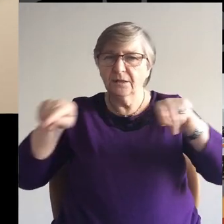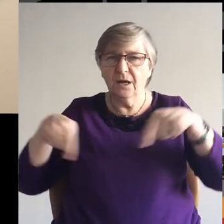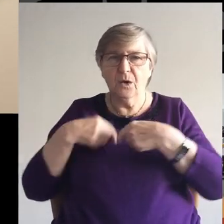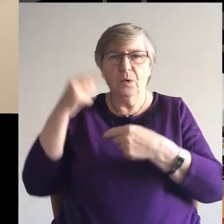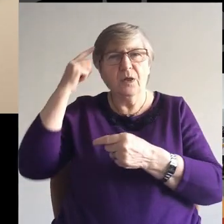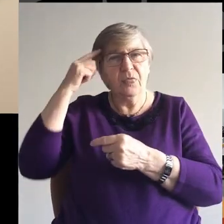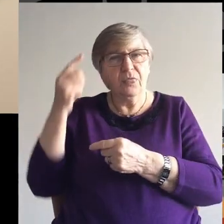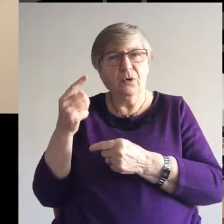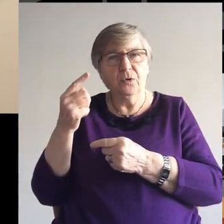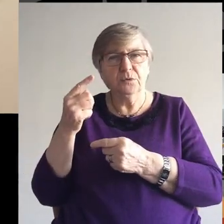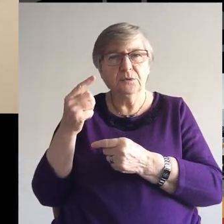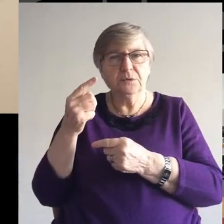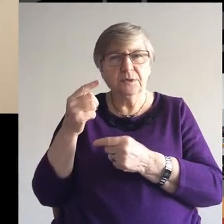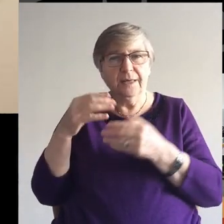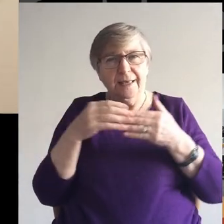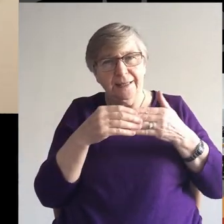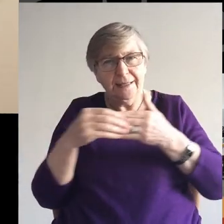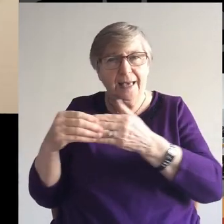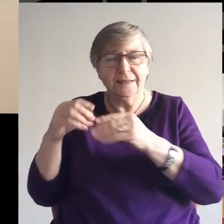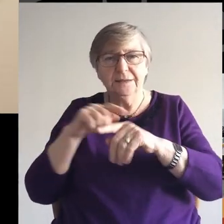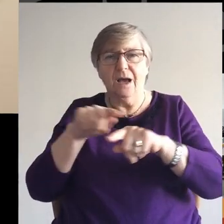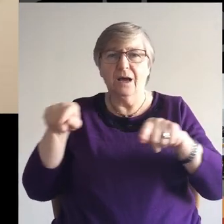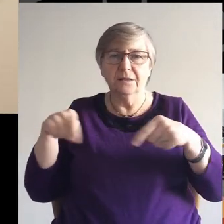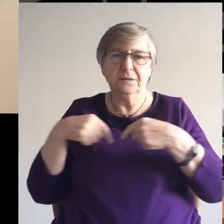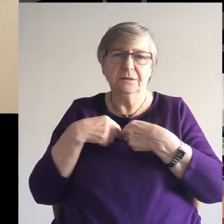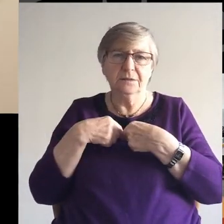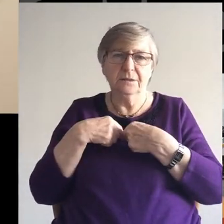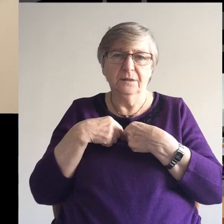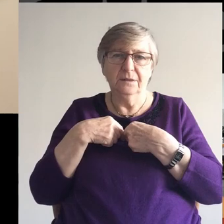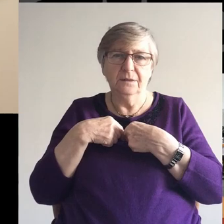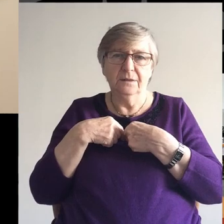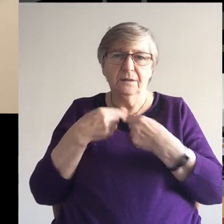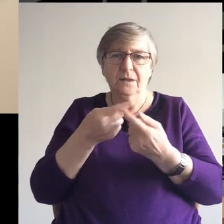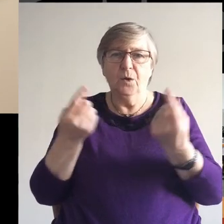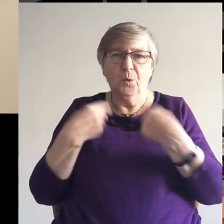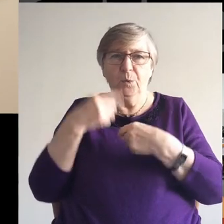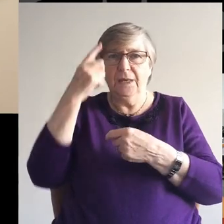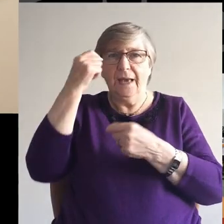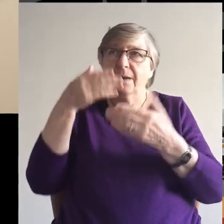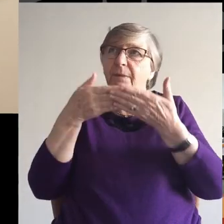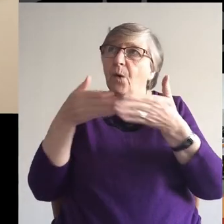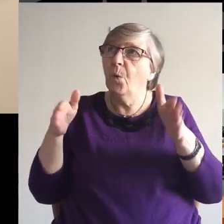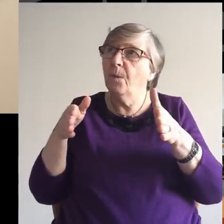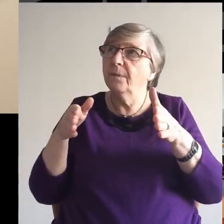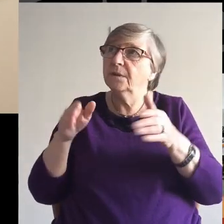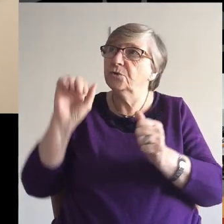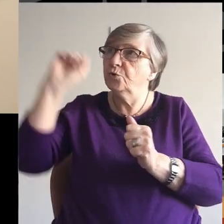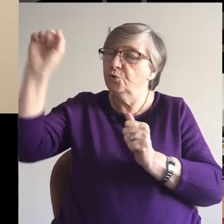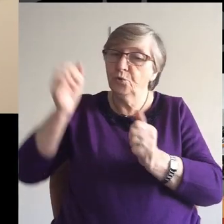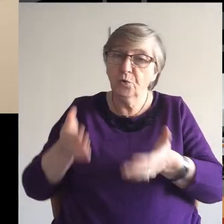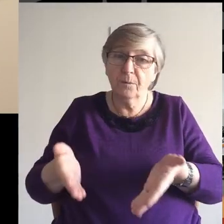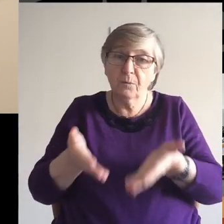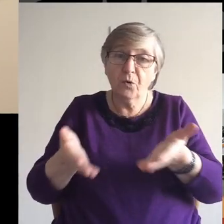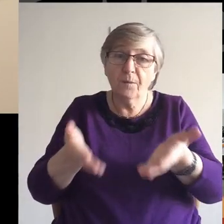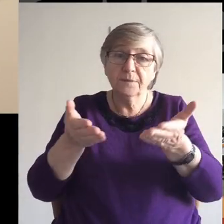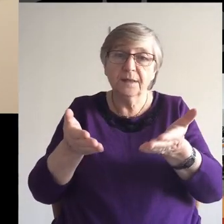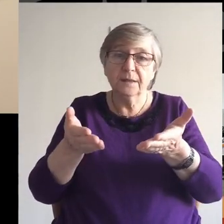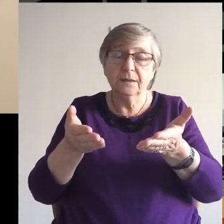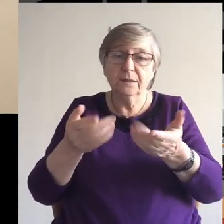that you might guide us, that we might be open to your prompting, that we might find